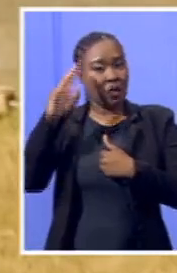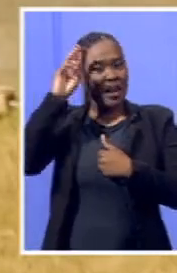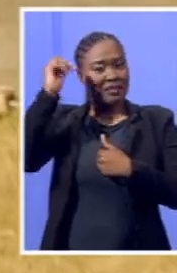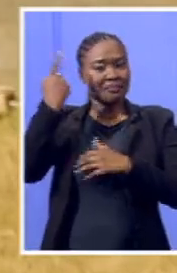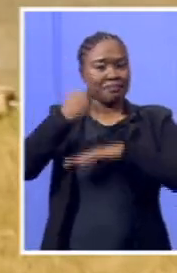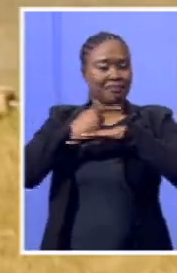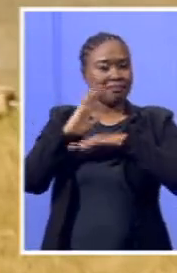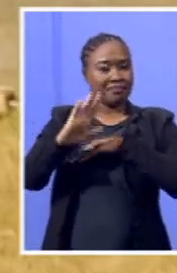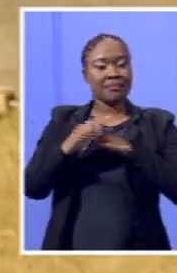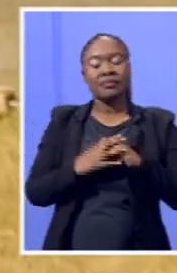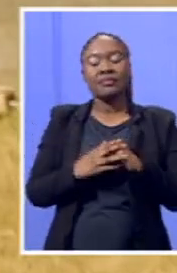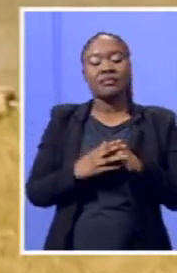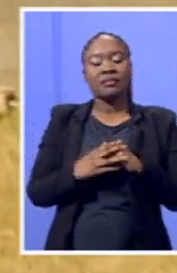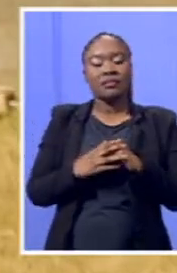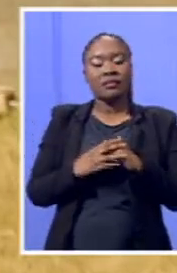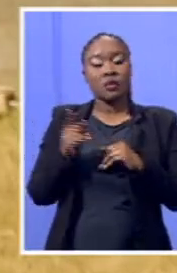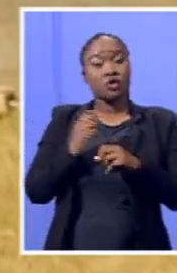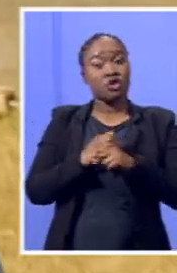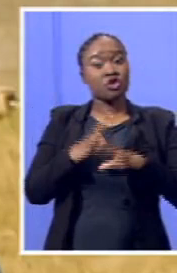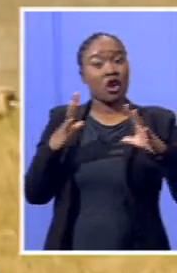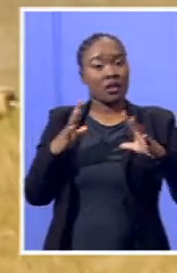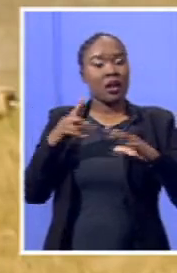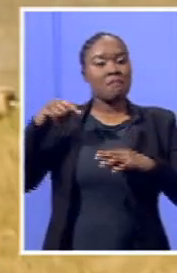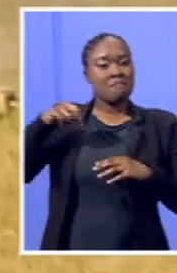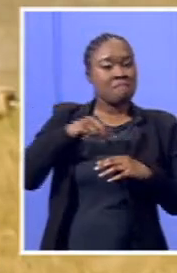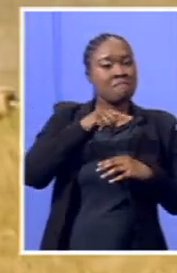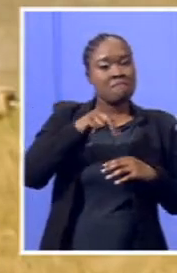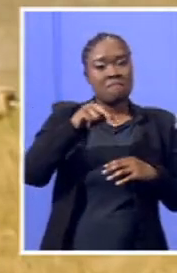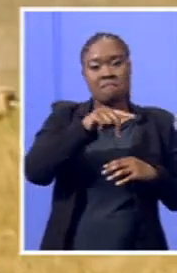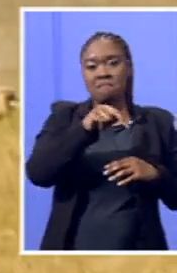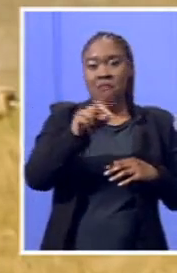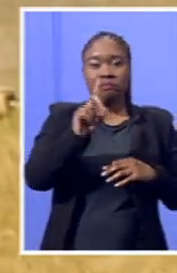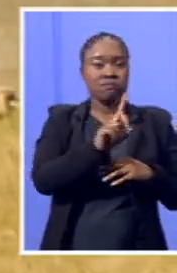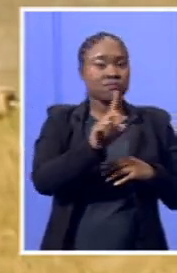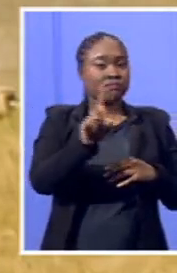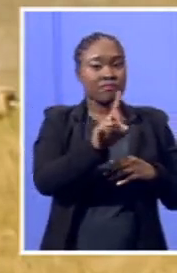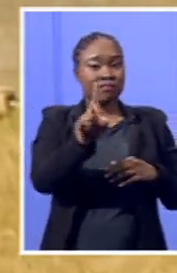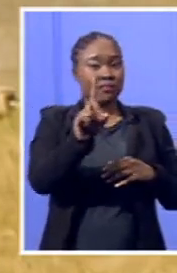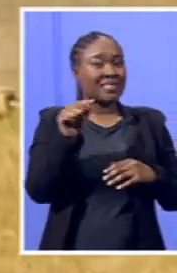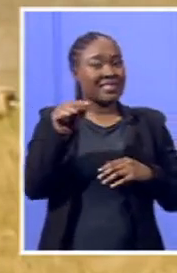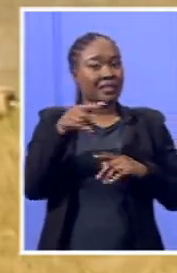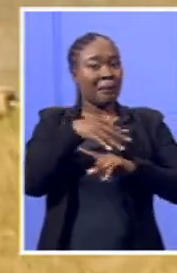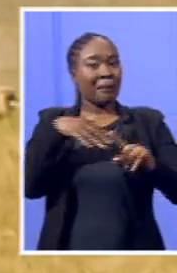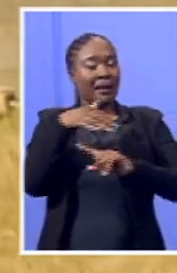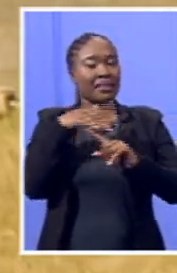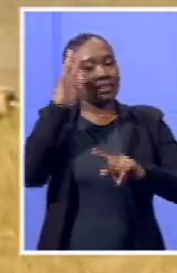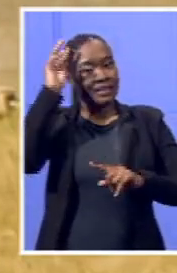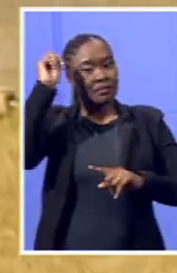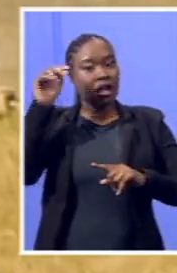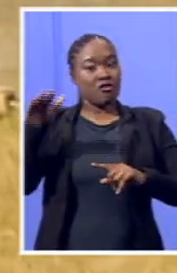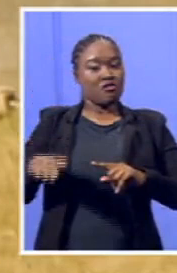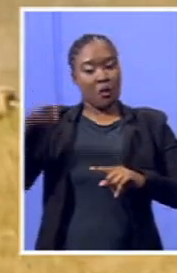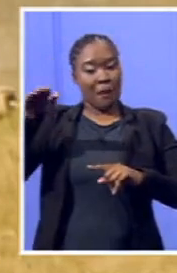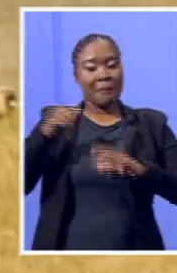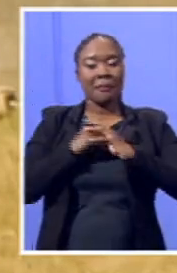Day. We started with a walkabout at the great place where Nelson Mandela grew up. And